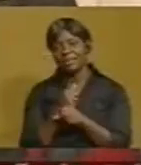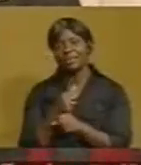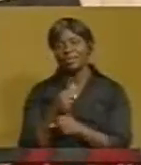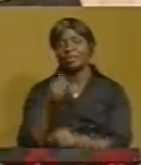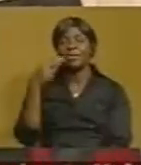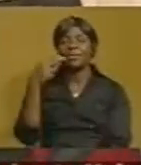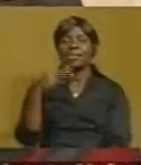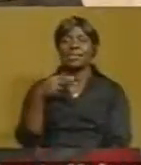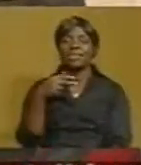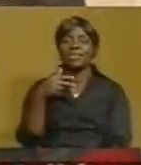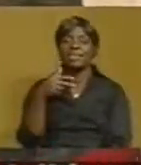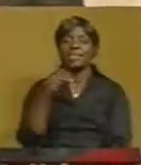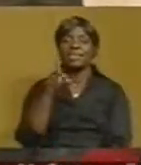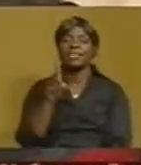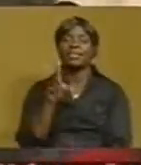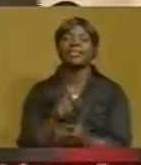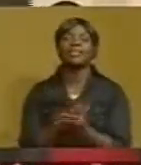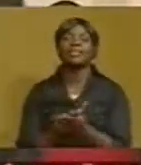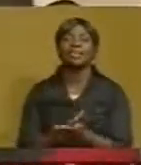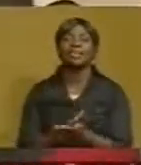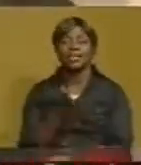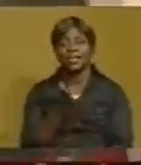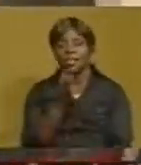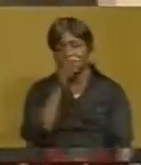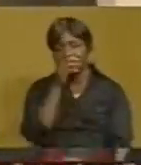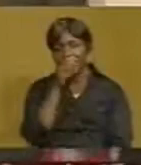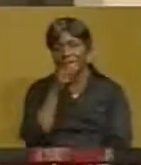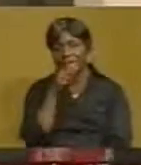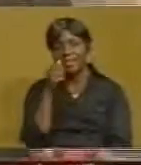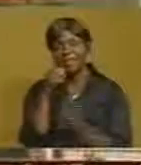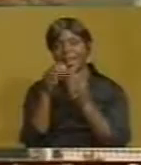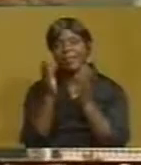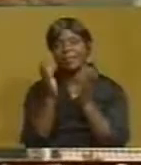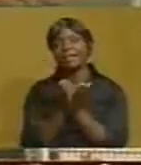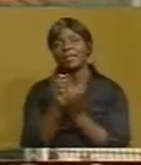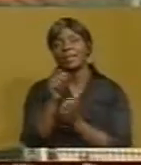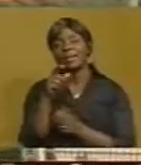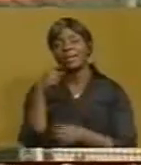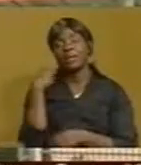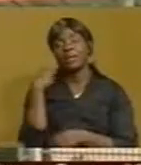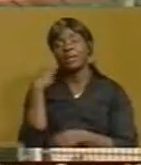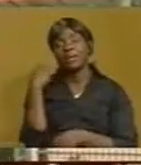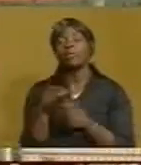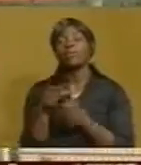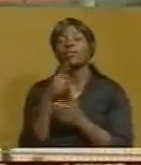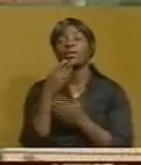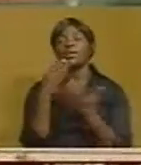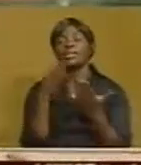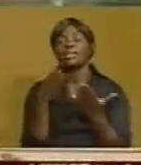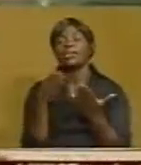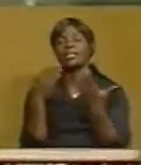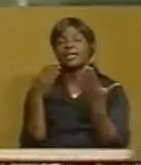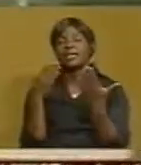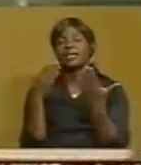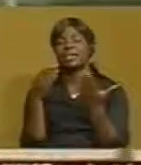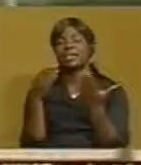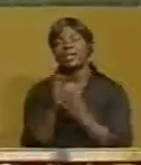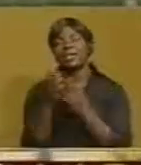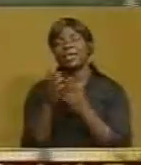HTD is a local private limited incorporated in May 1993 and has another branch in Irongo and a service center in Mzuzu.